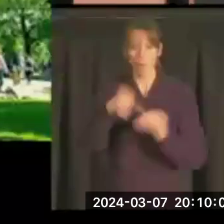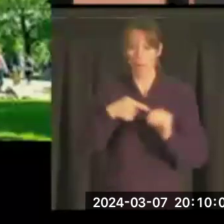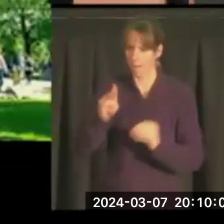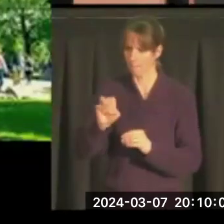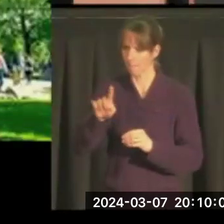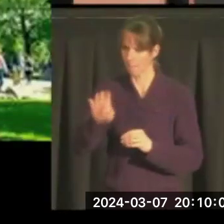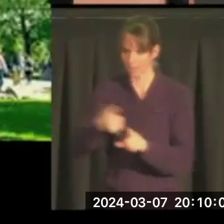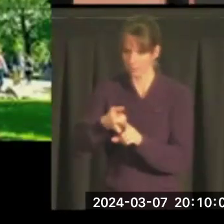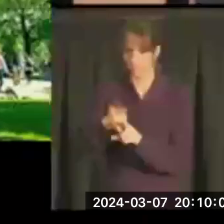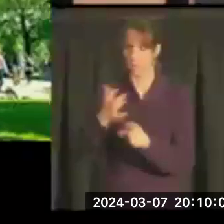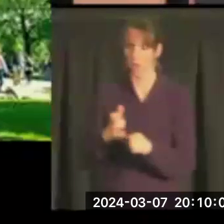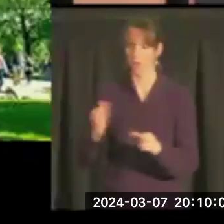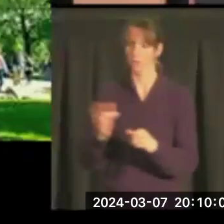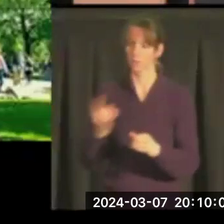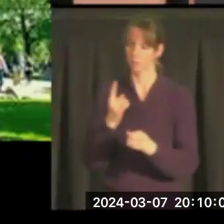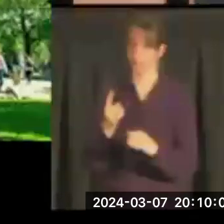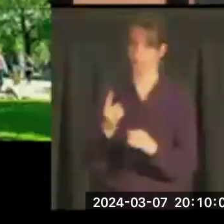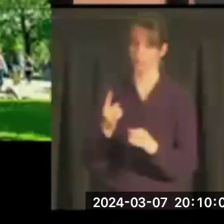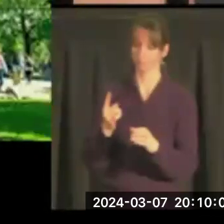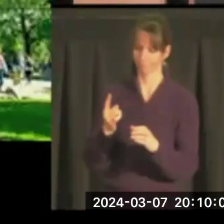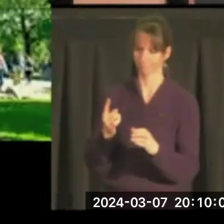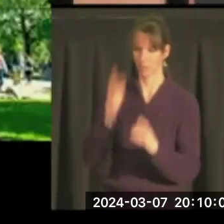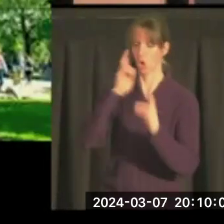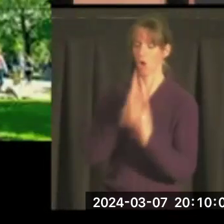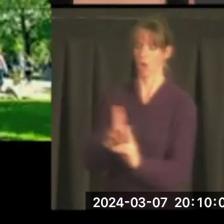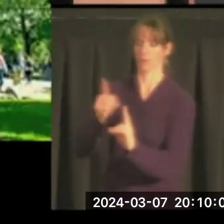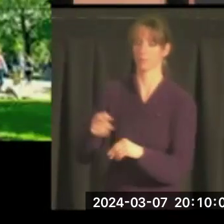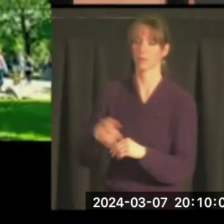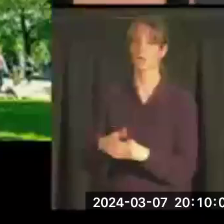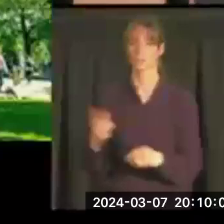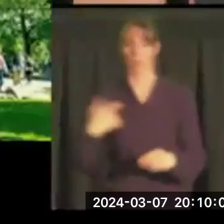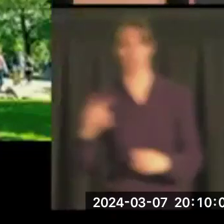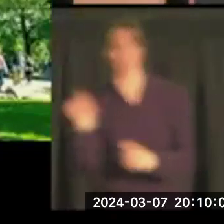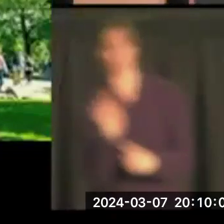and wanted to do something about it. So I went to talk to him,